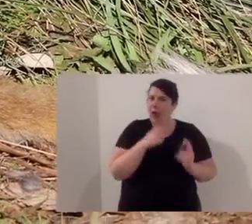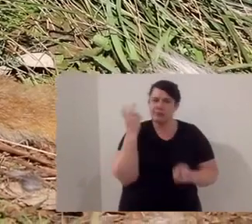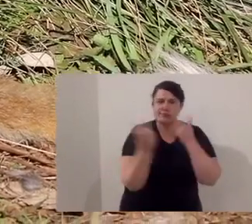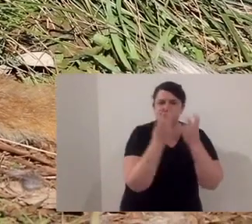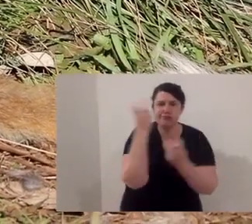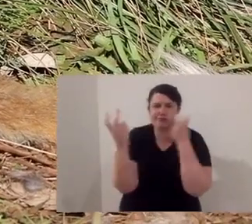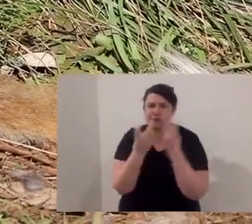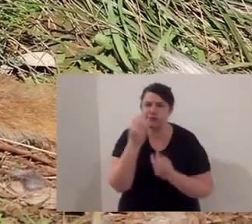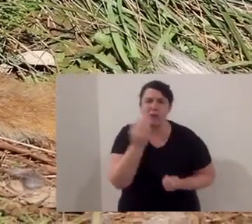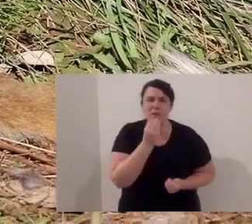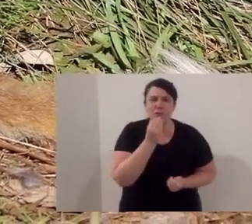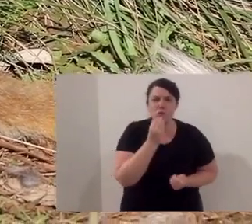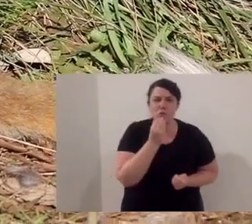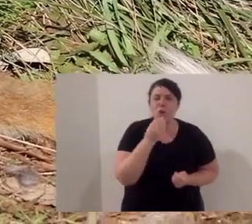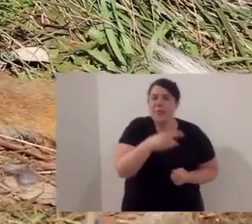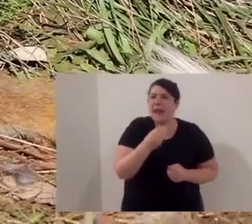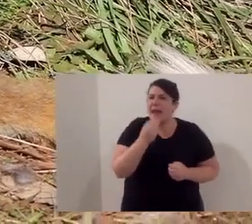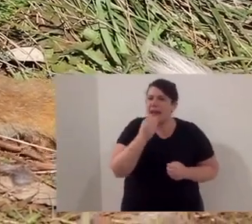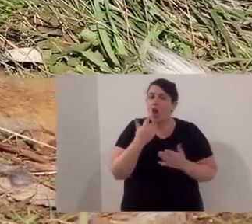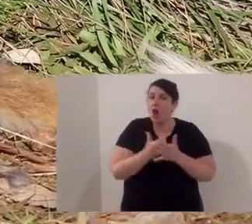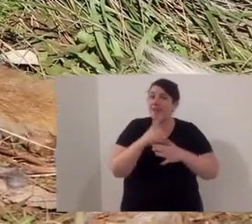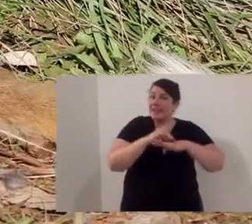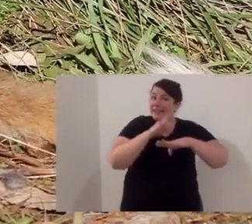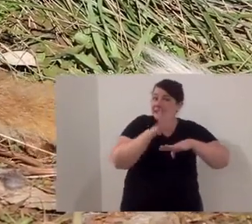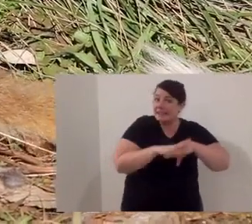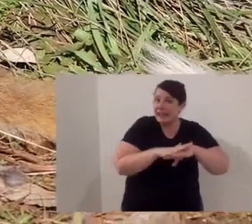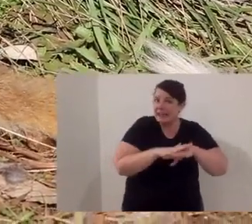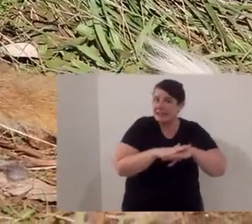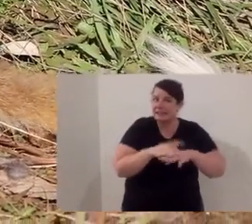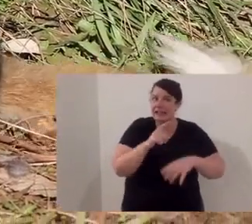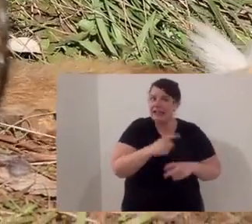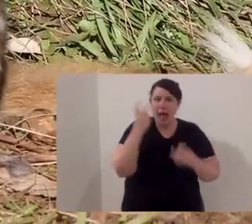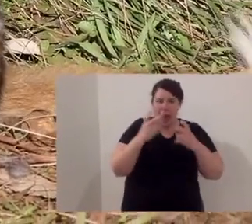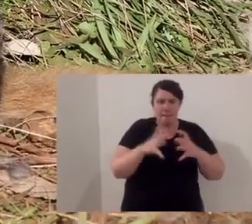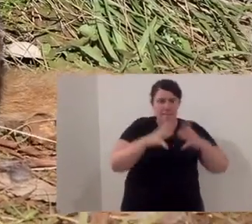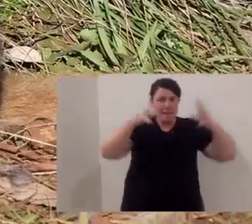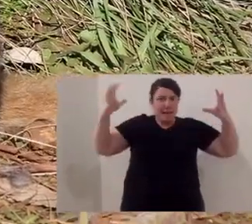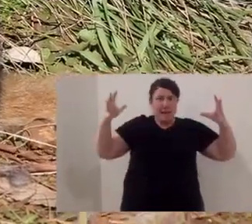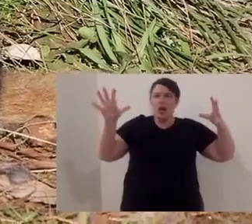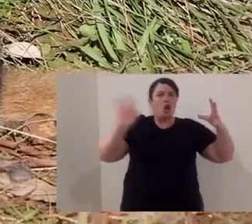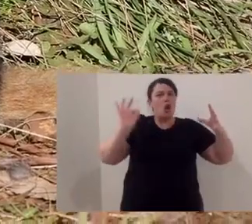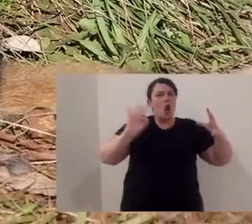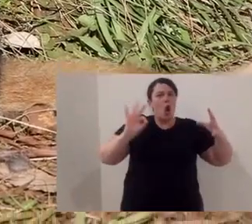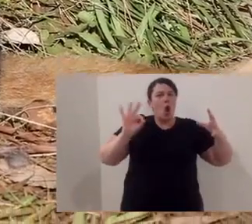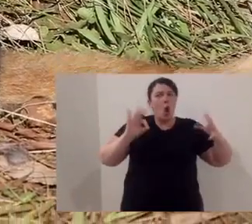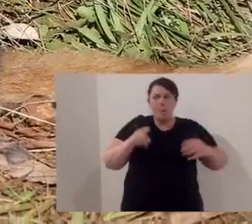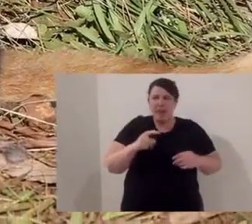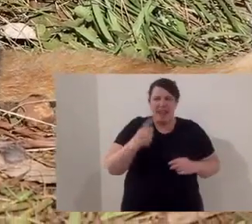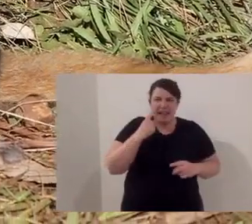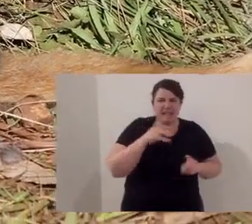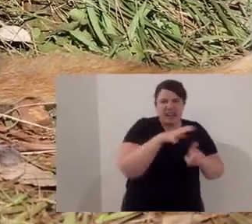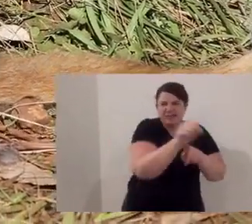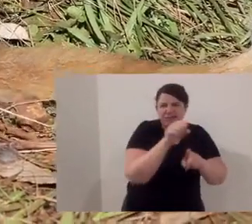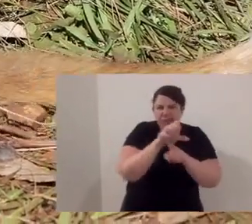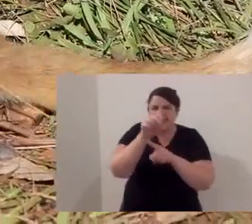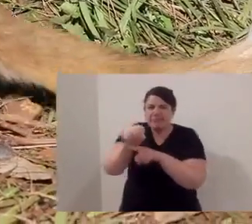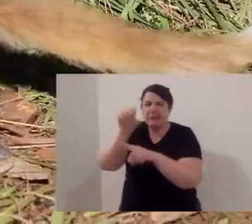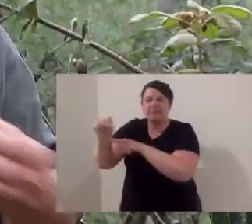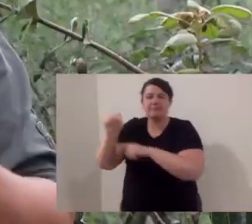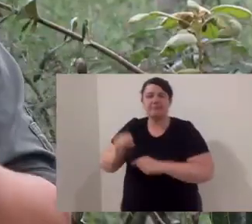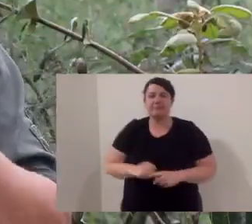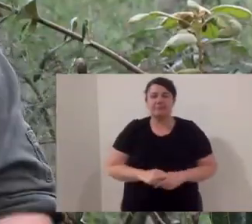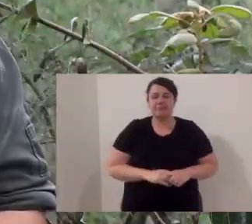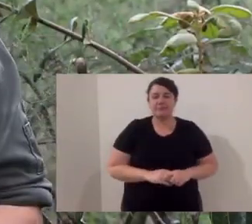head and have a look at its body. Now it is a little predator. Eastern quolls, they actually eat a lot of insects. So they're not hunting really big prey.